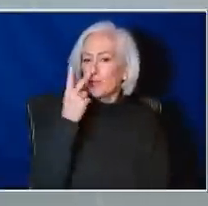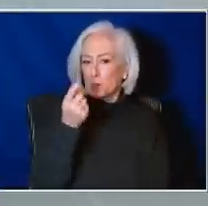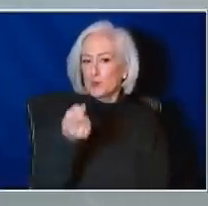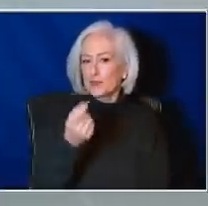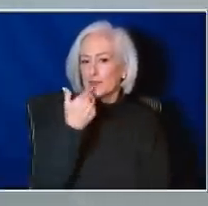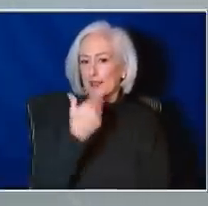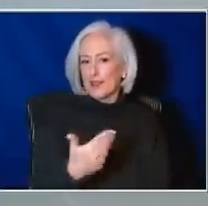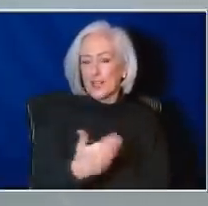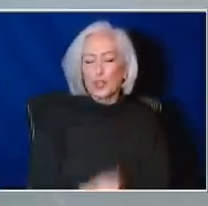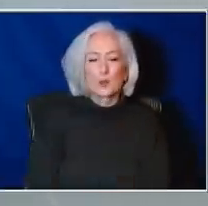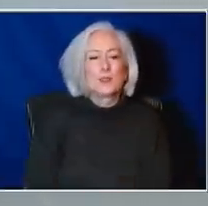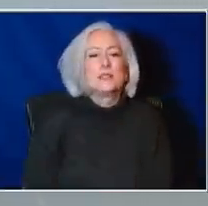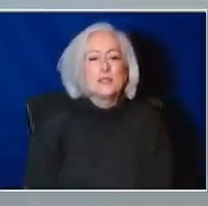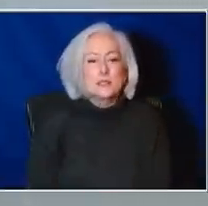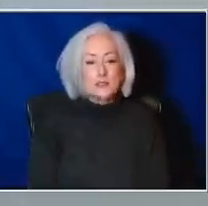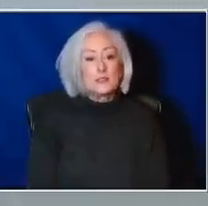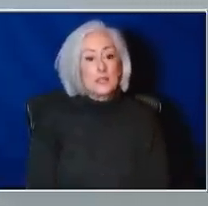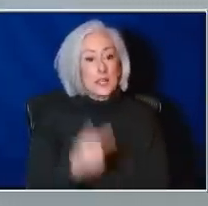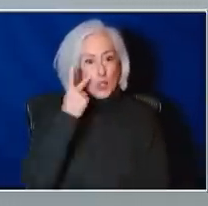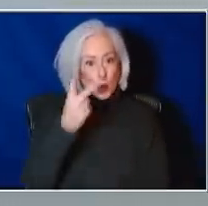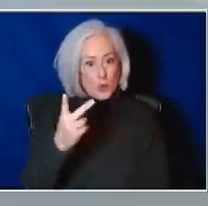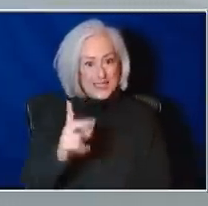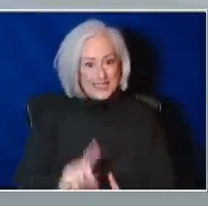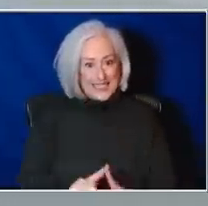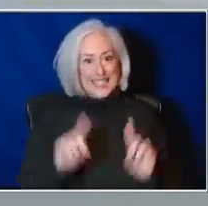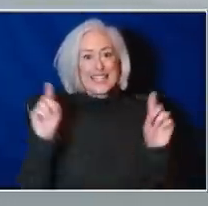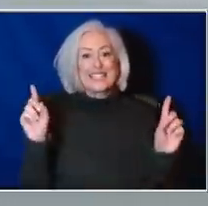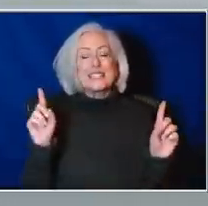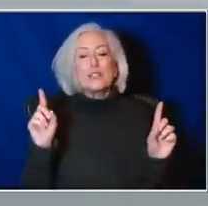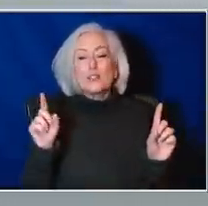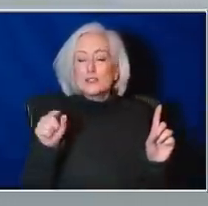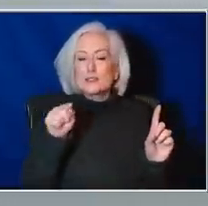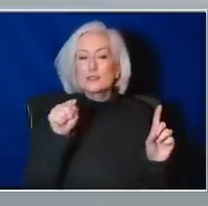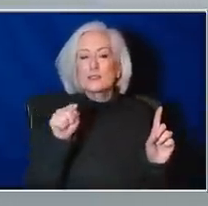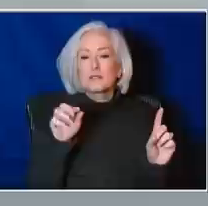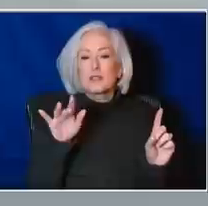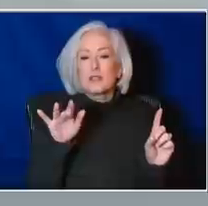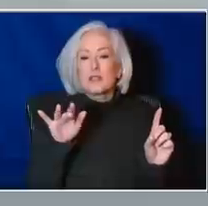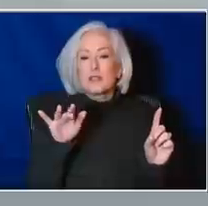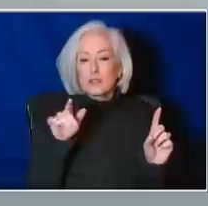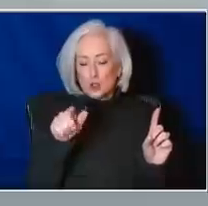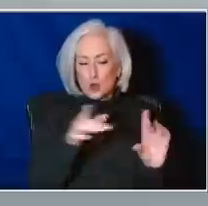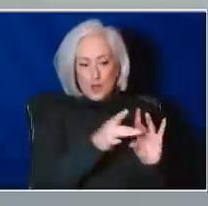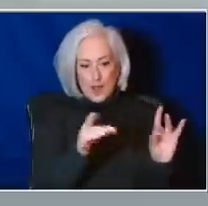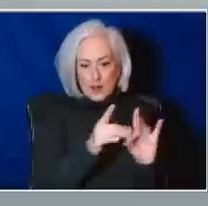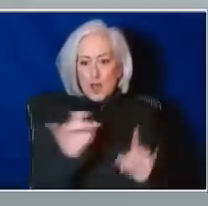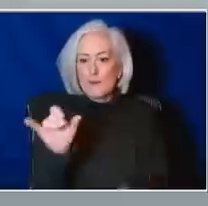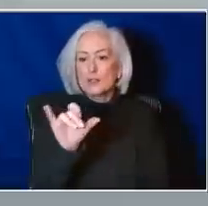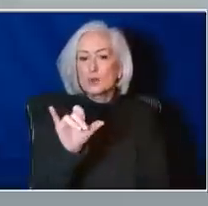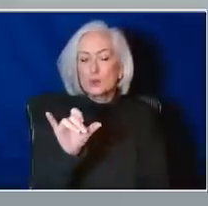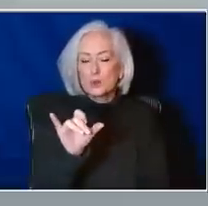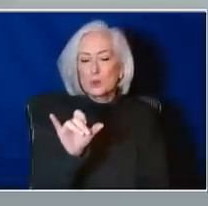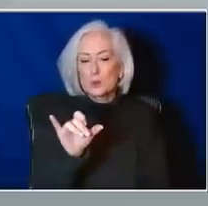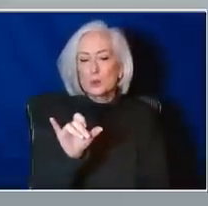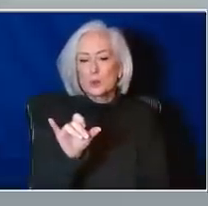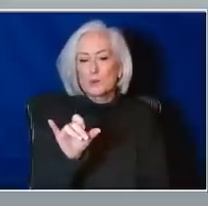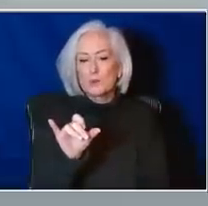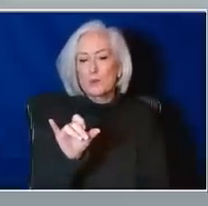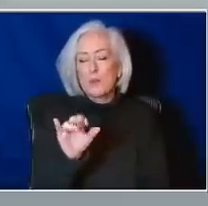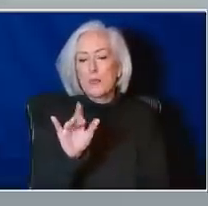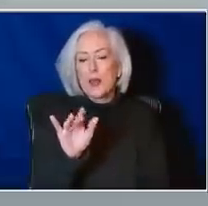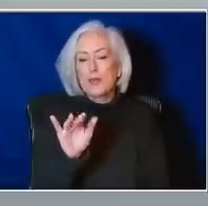you. And you can see the difference, Dr. Polin, might comment, and as well as Jessica, you might comment on this,